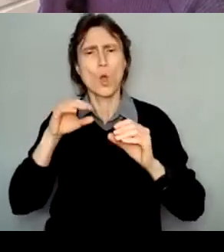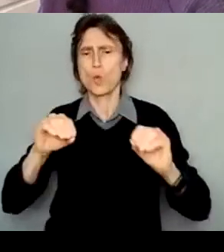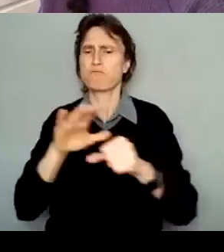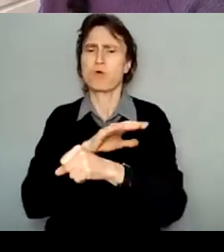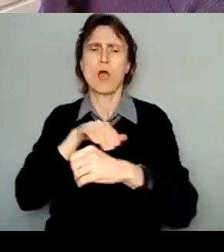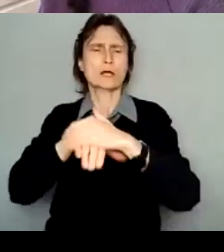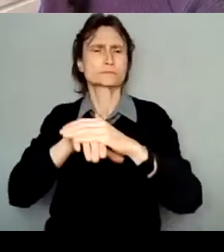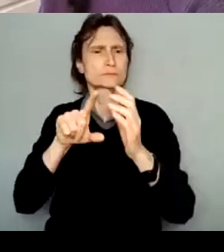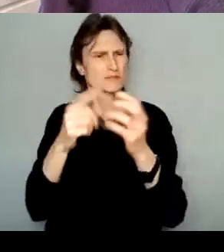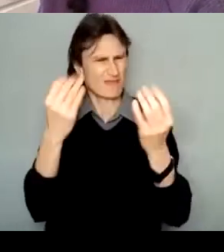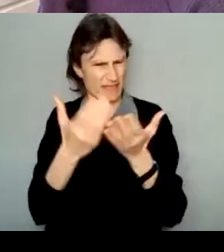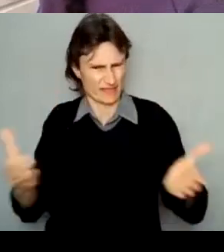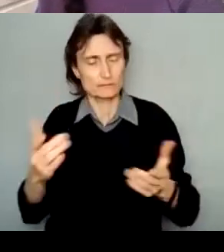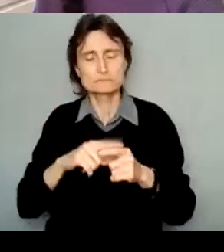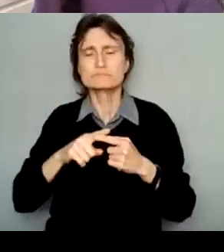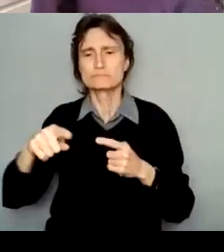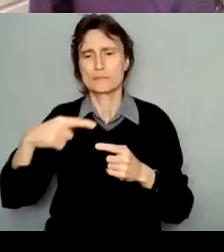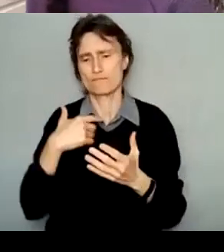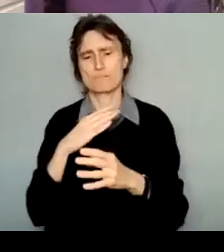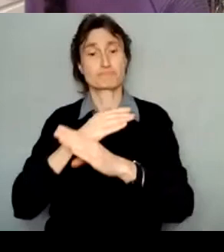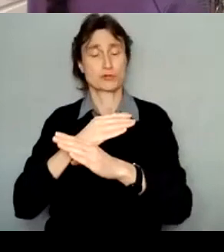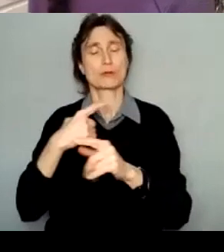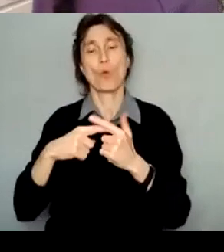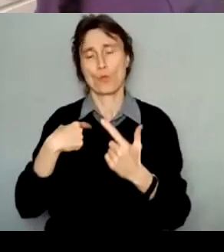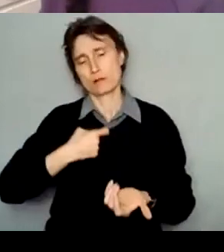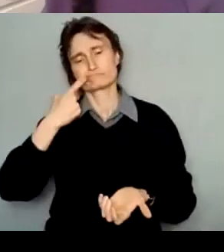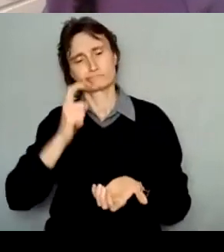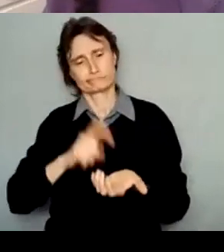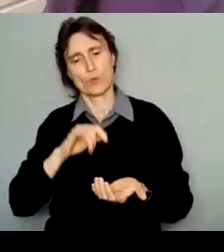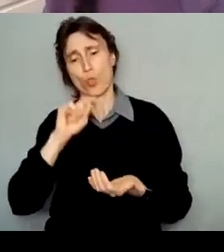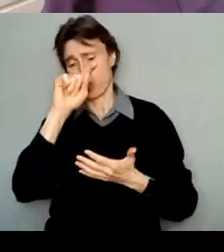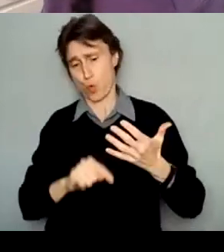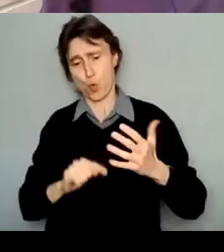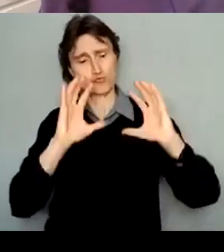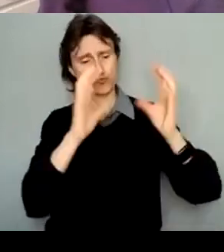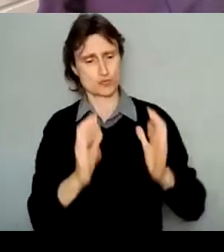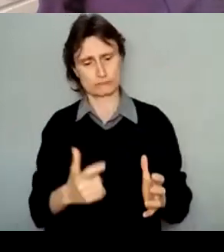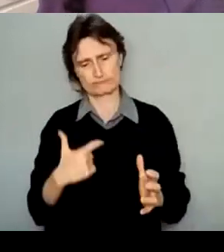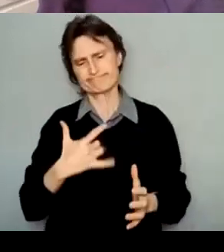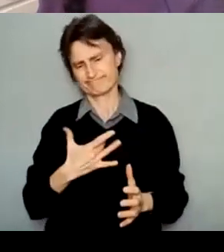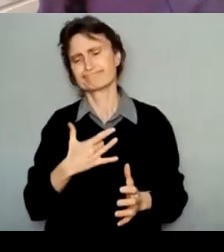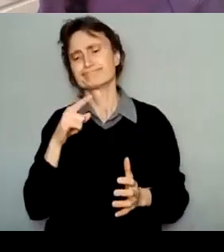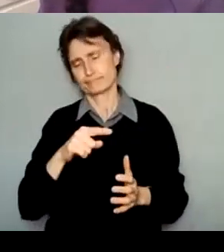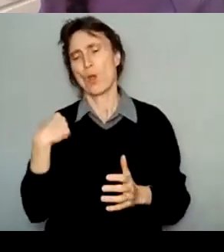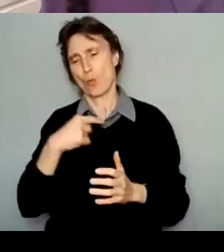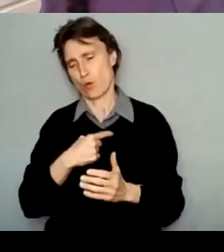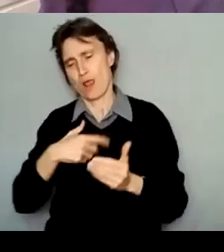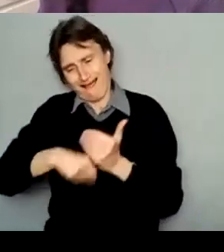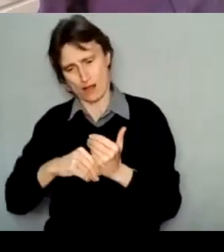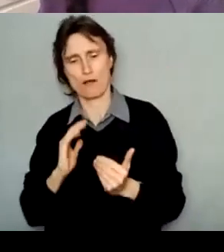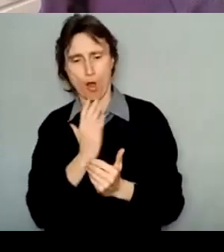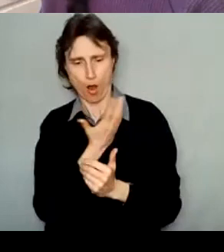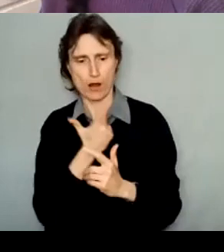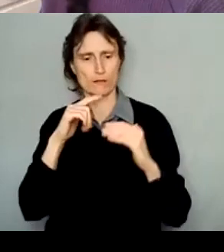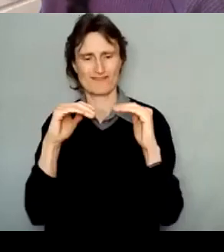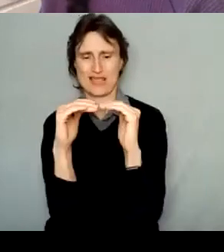opportunities in our sector, we've identified these equity priority groups and adopted this specific measure. These priorities